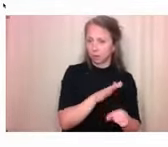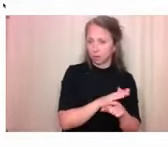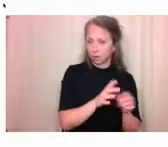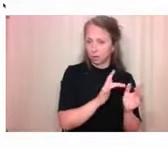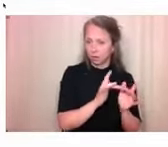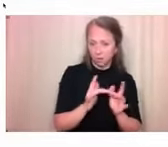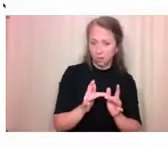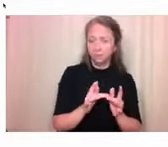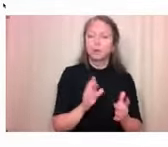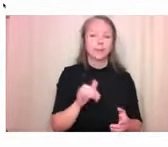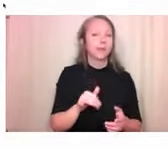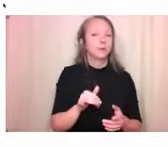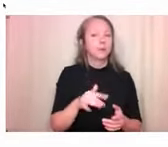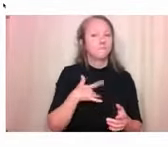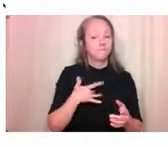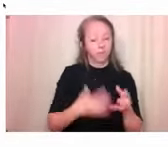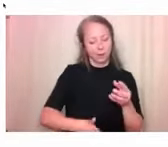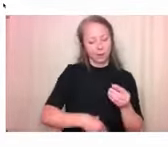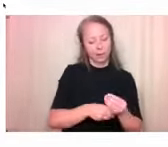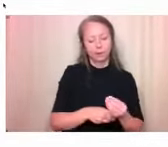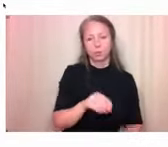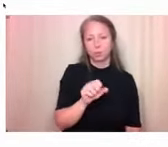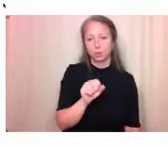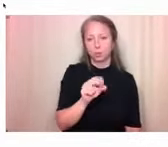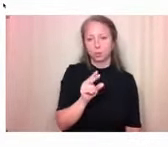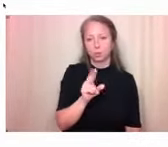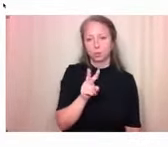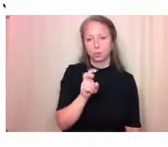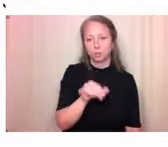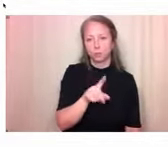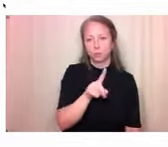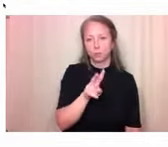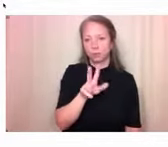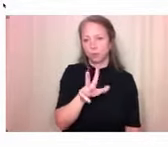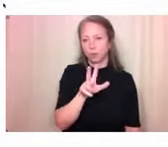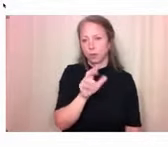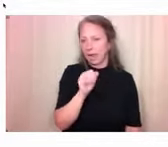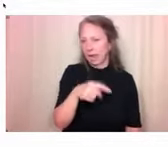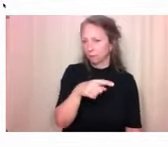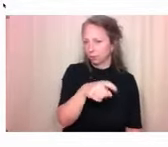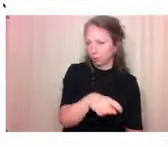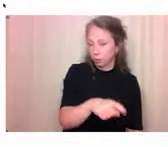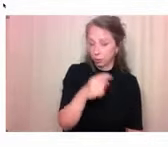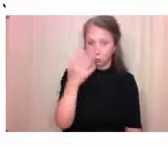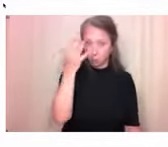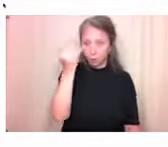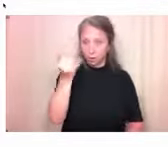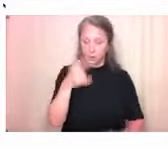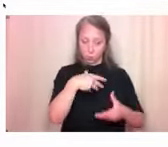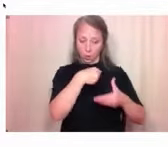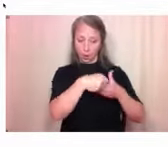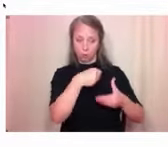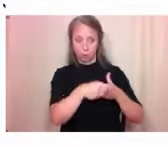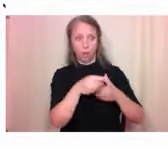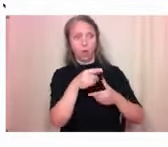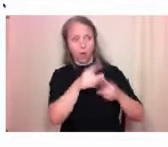a really great option because you can upload your photo right from the location where you take the photo. So for anyone